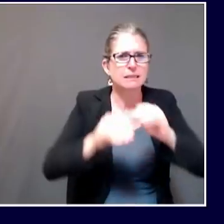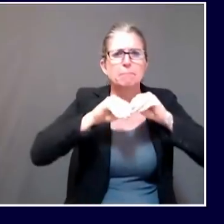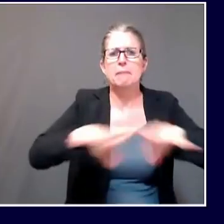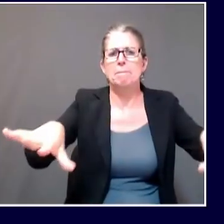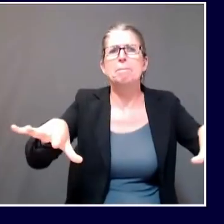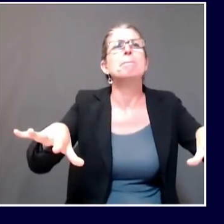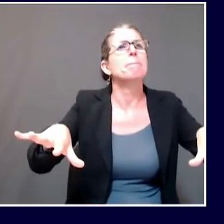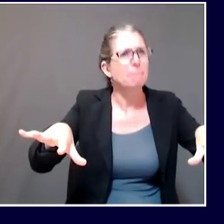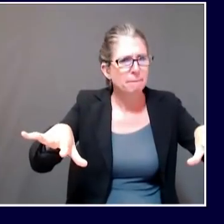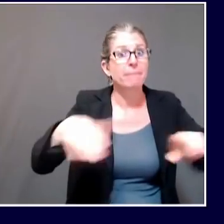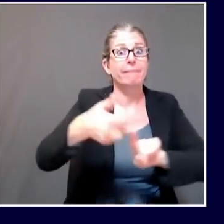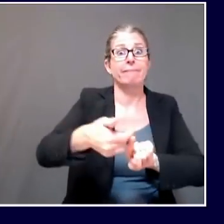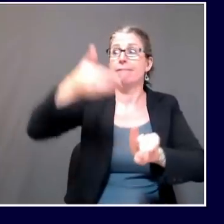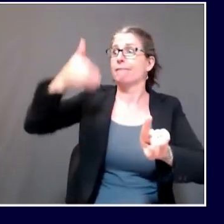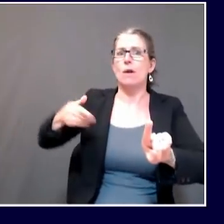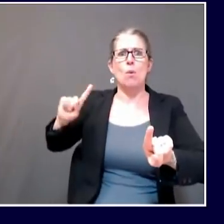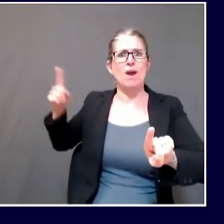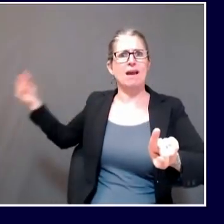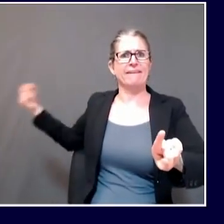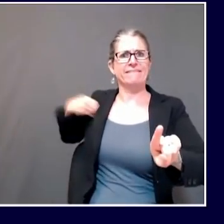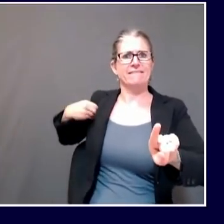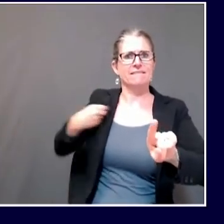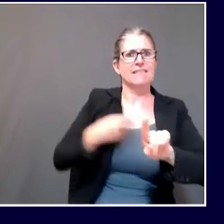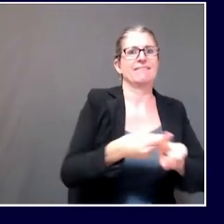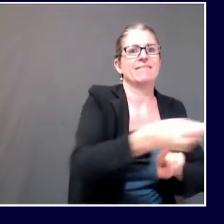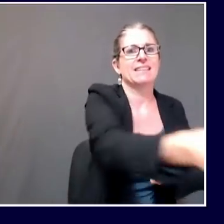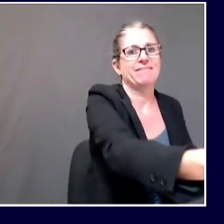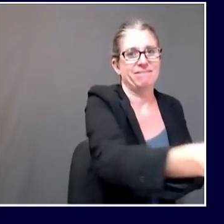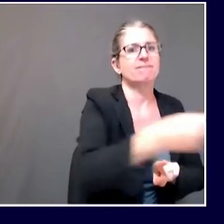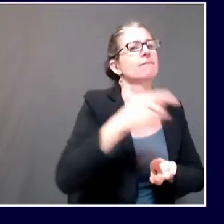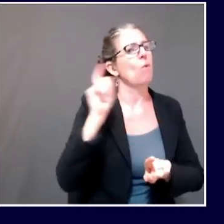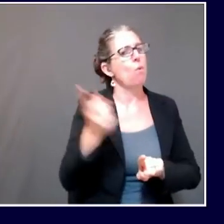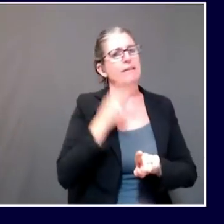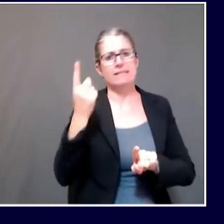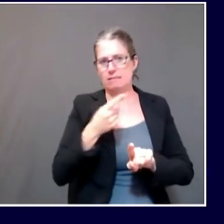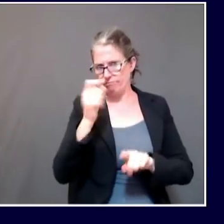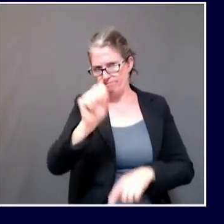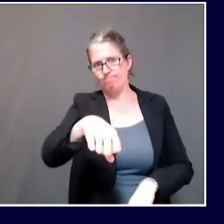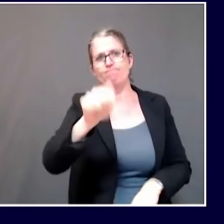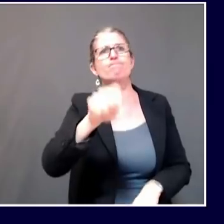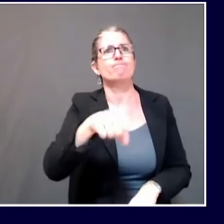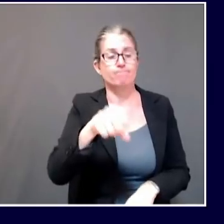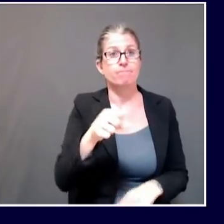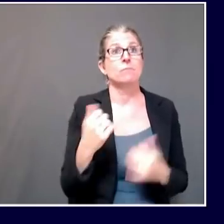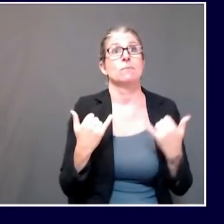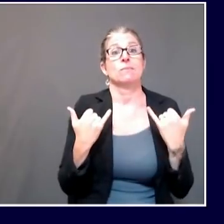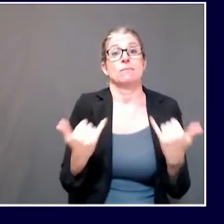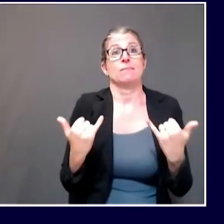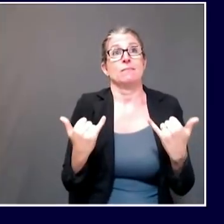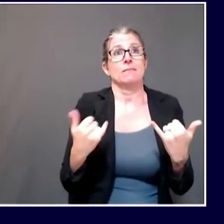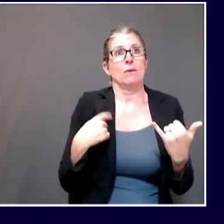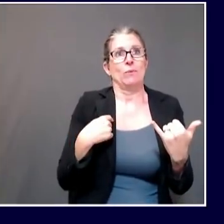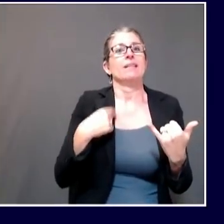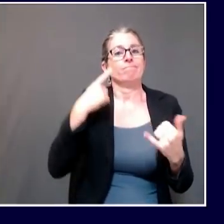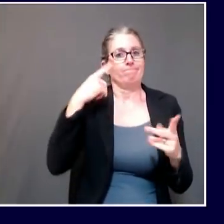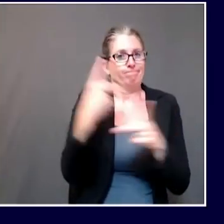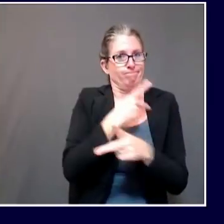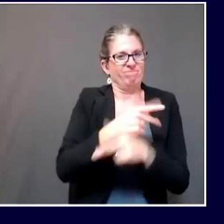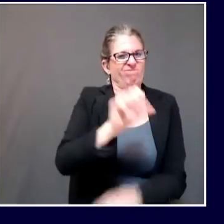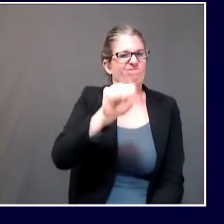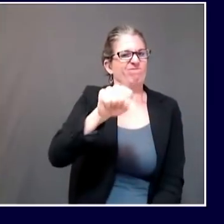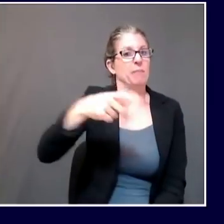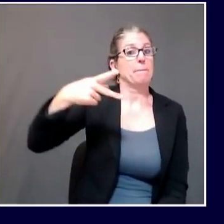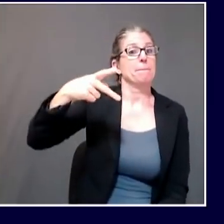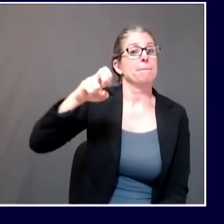time, our belief is that the direction of transmission was from Penobscot County down to York County.